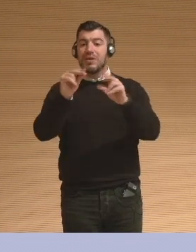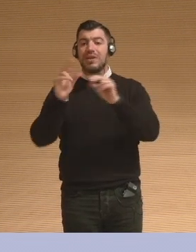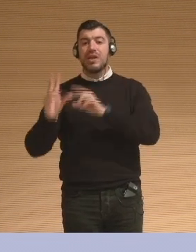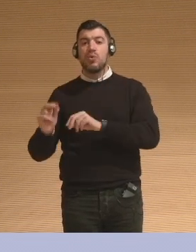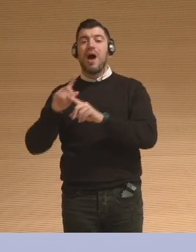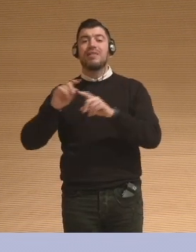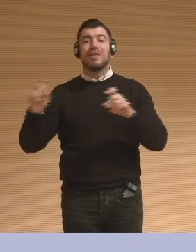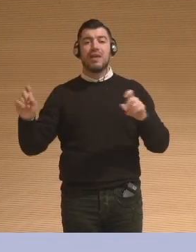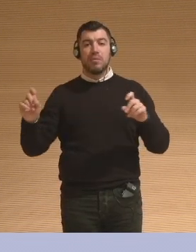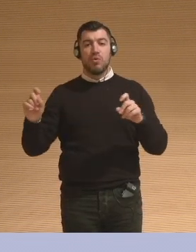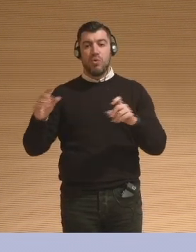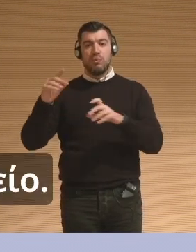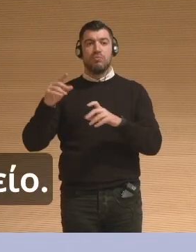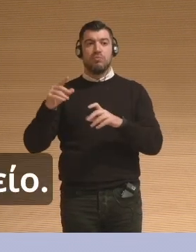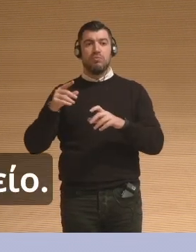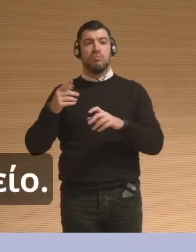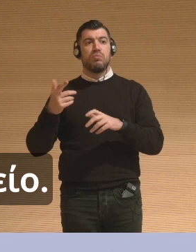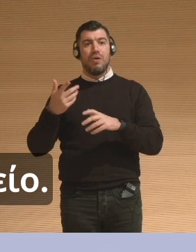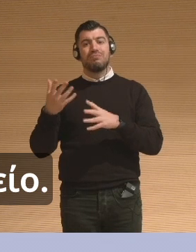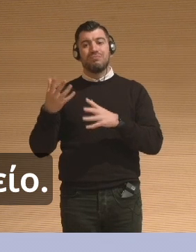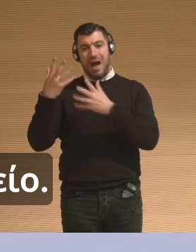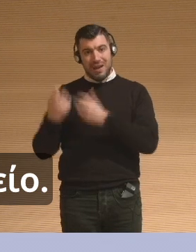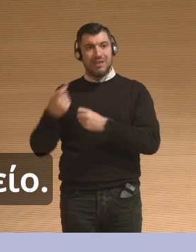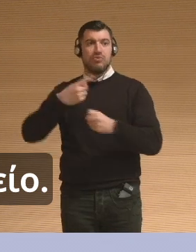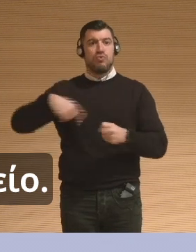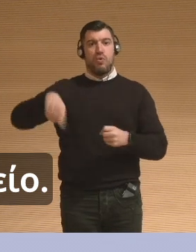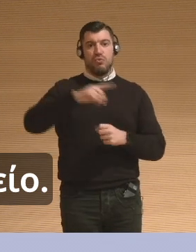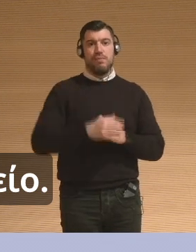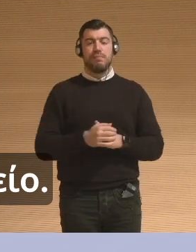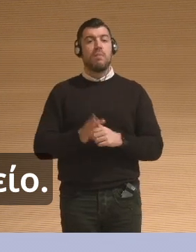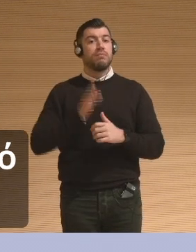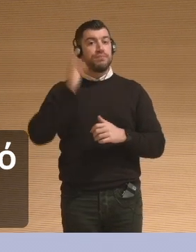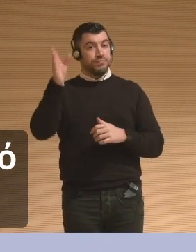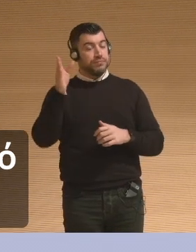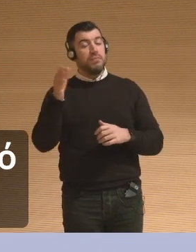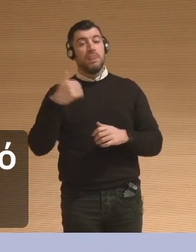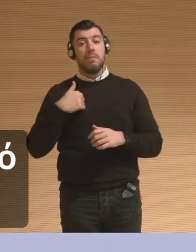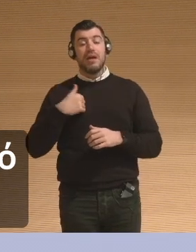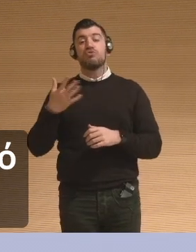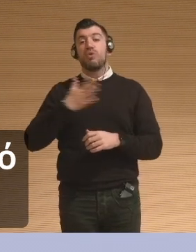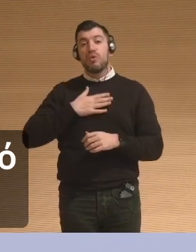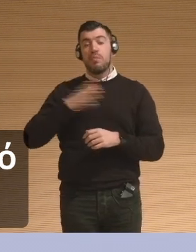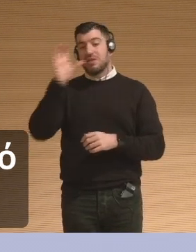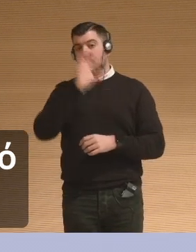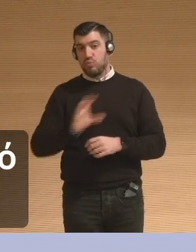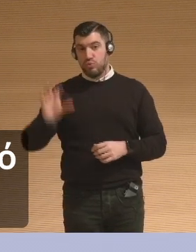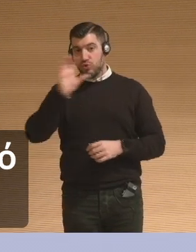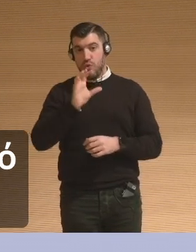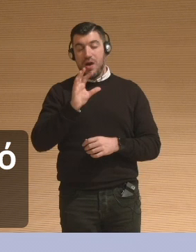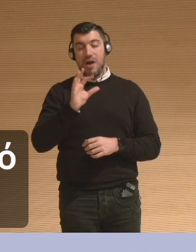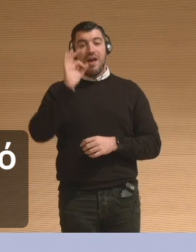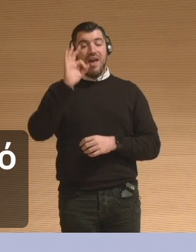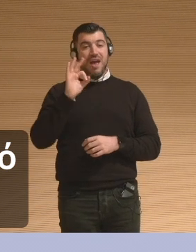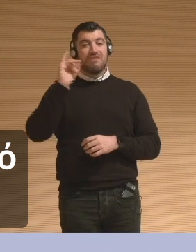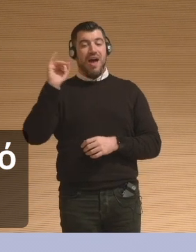college, FIT, and I worked with our little museum. Now this institution, which is much